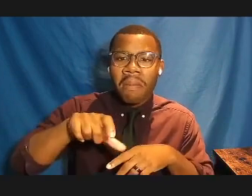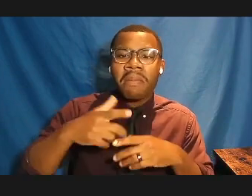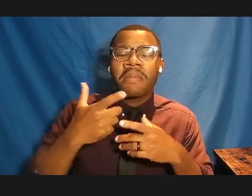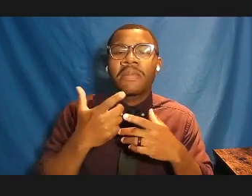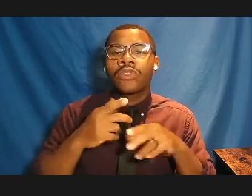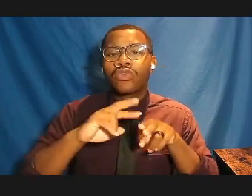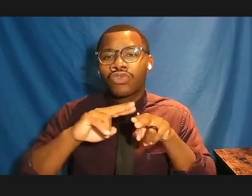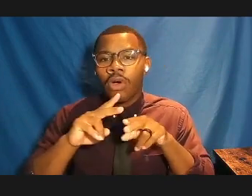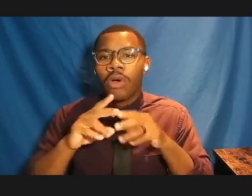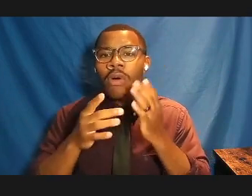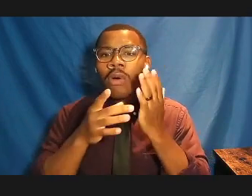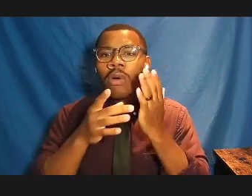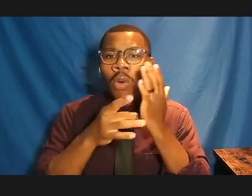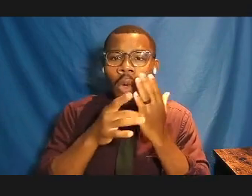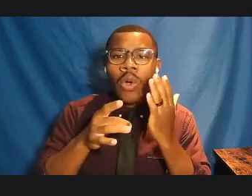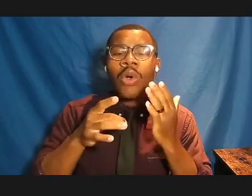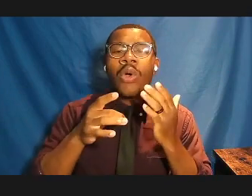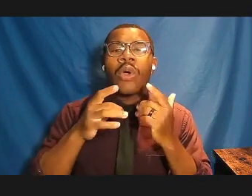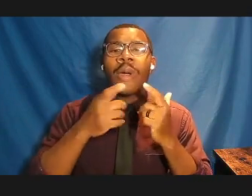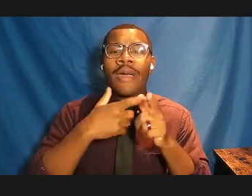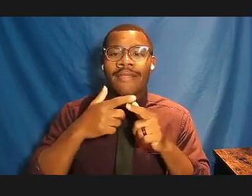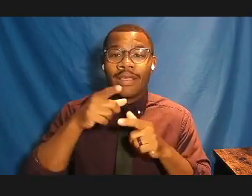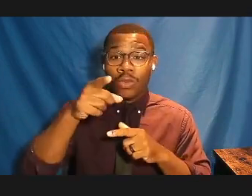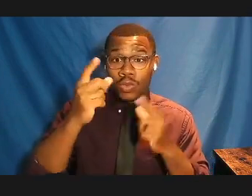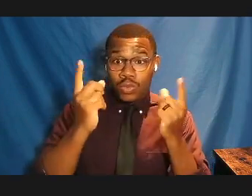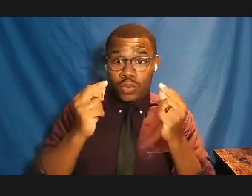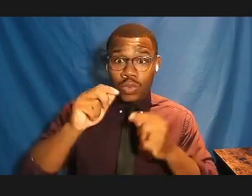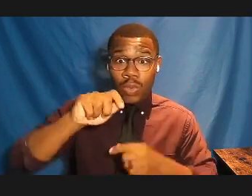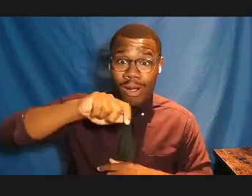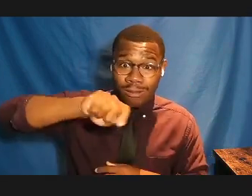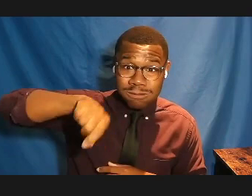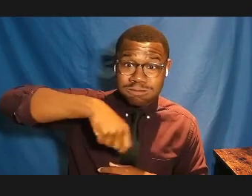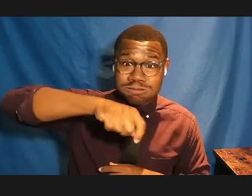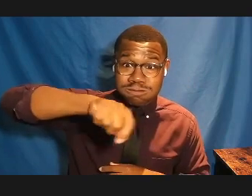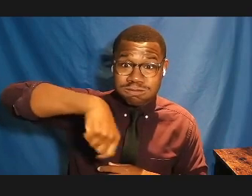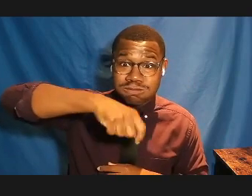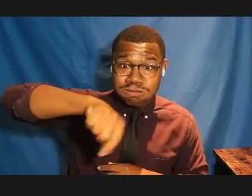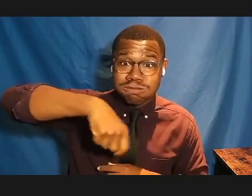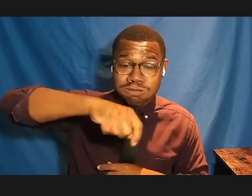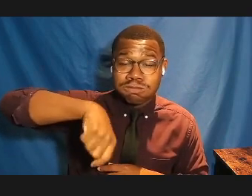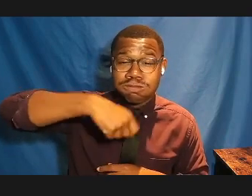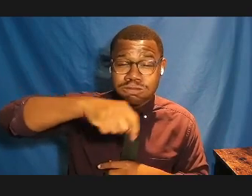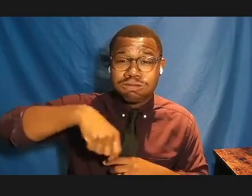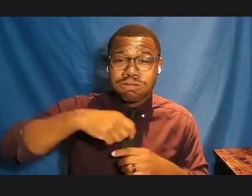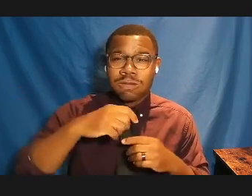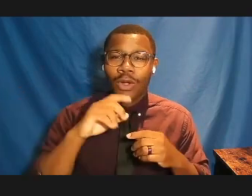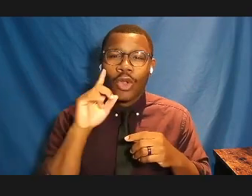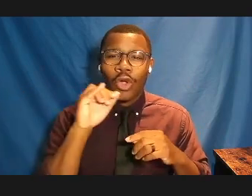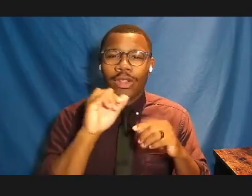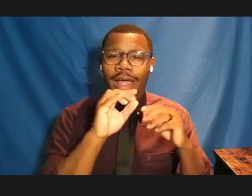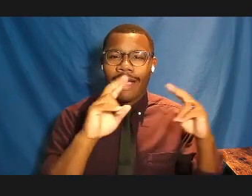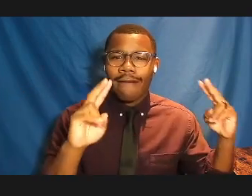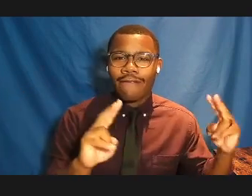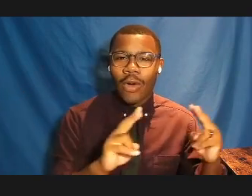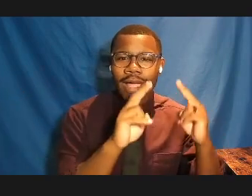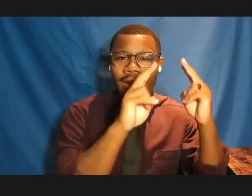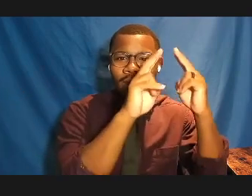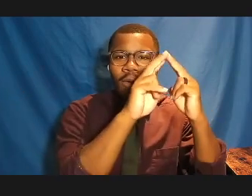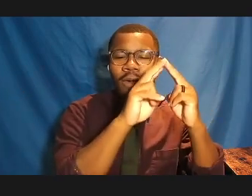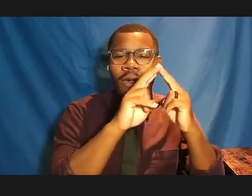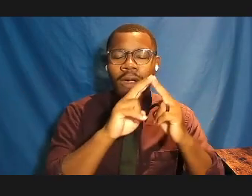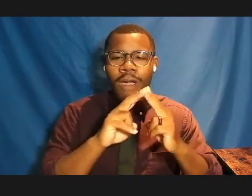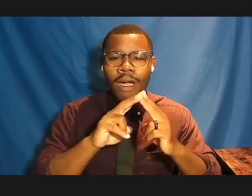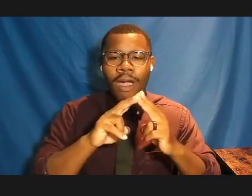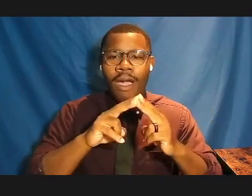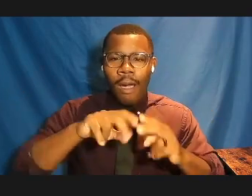you whisk it, if I use the volcano metaphor, the edges of the volcano until you get a dough. Depending